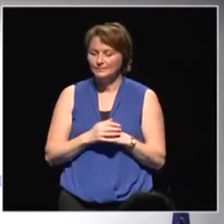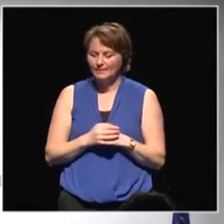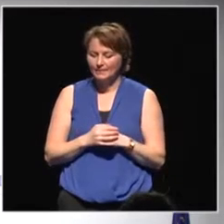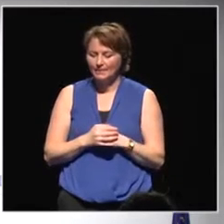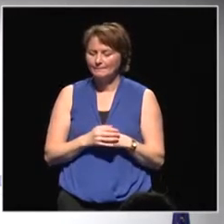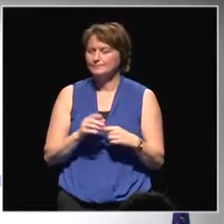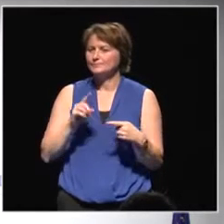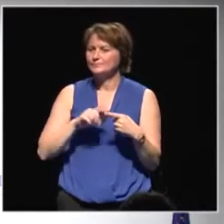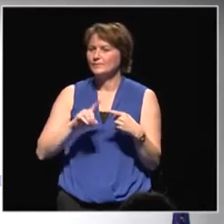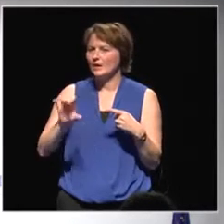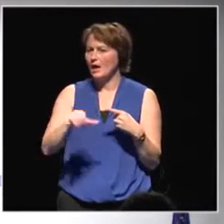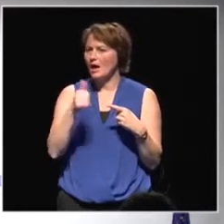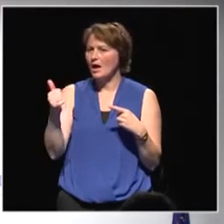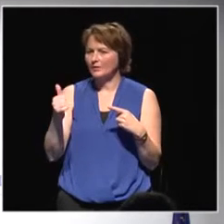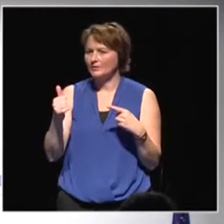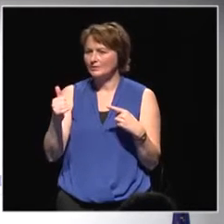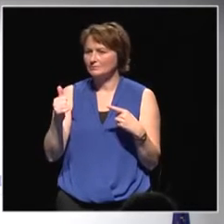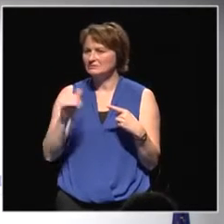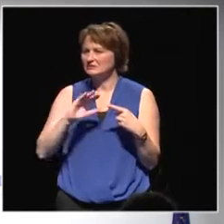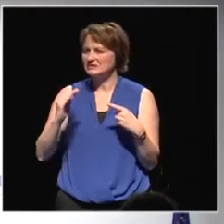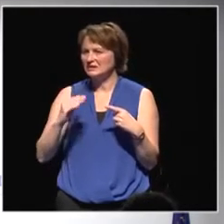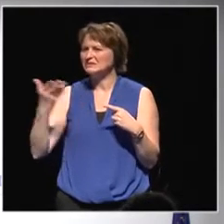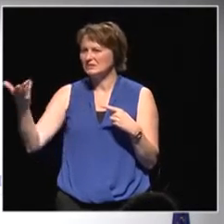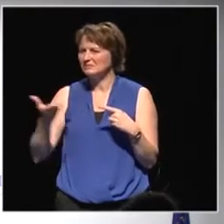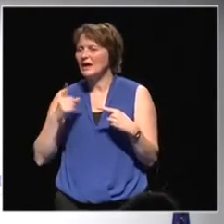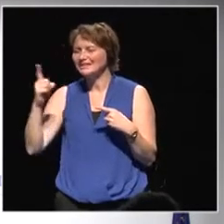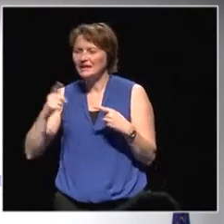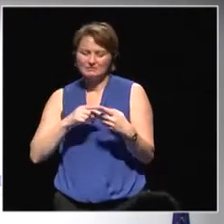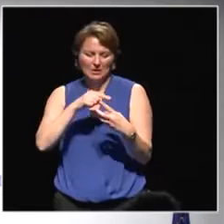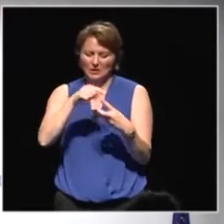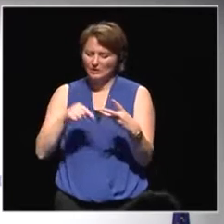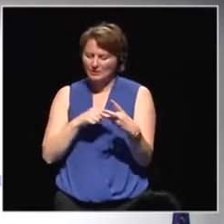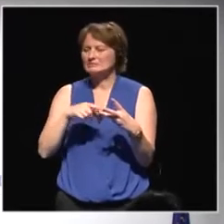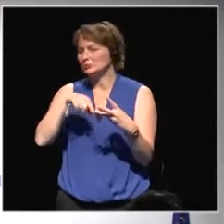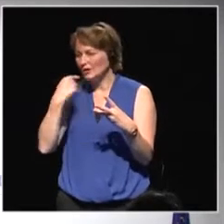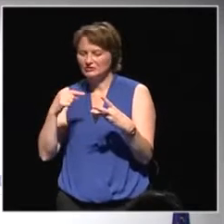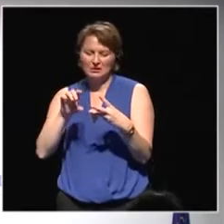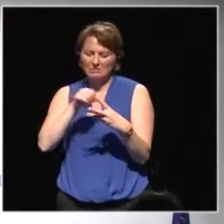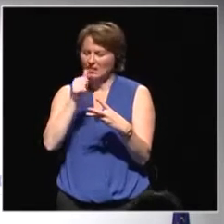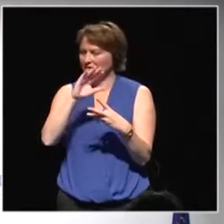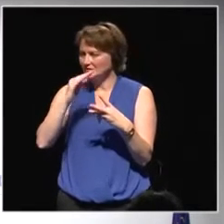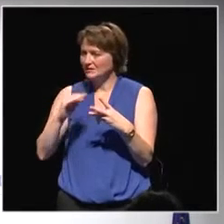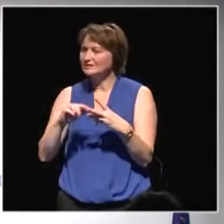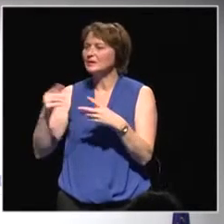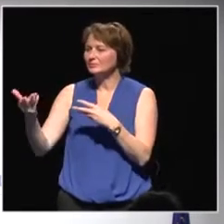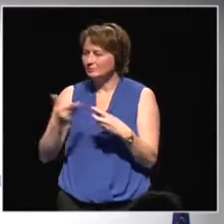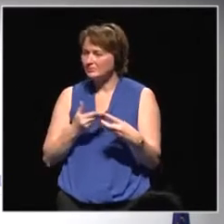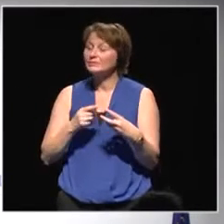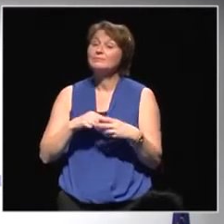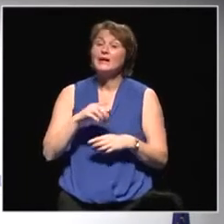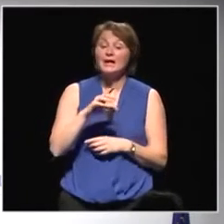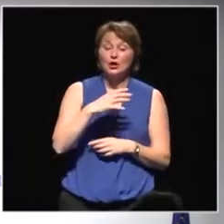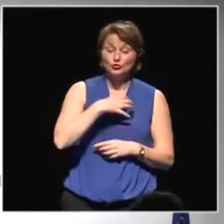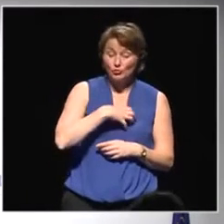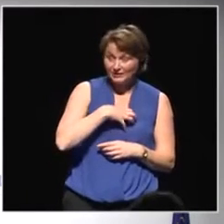Librisi and a city in Russia. They have also sent representatives. Trikala and Dresden have